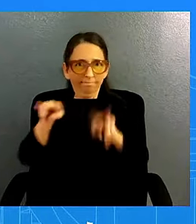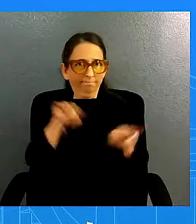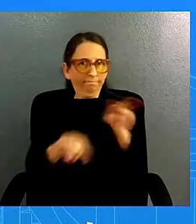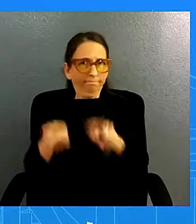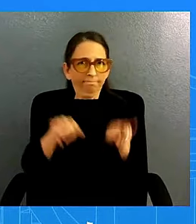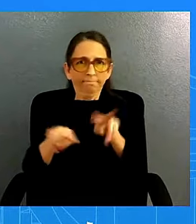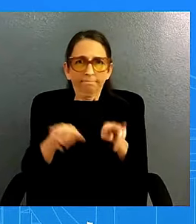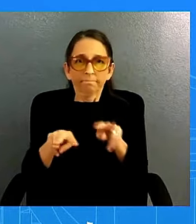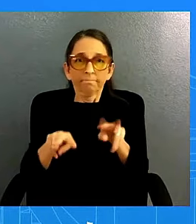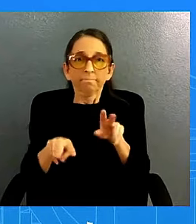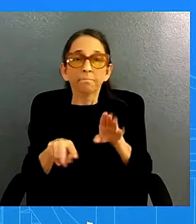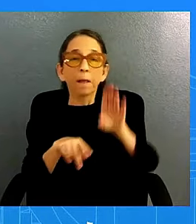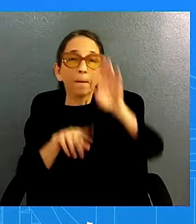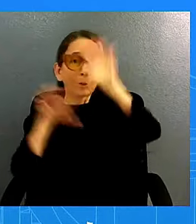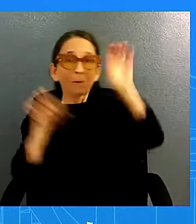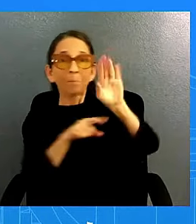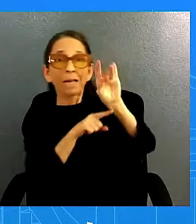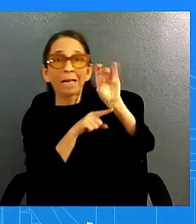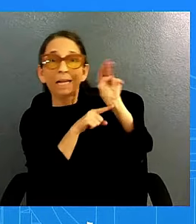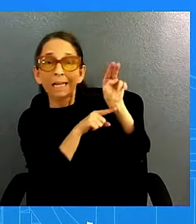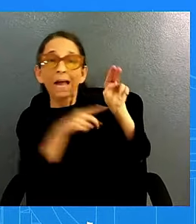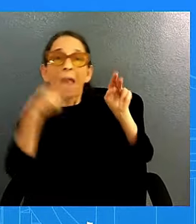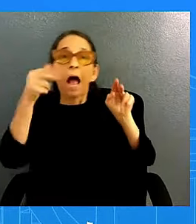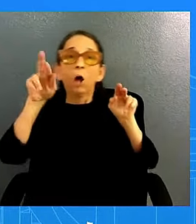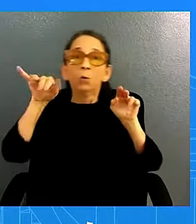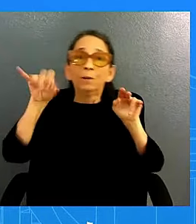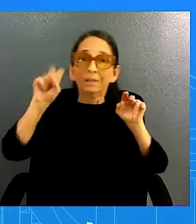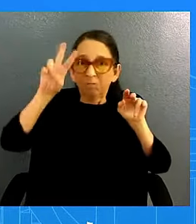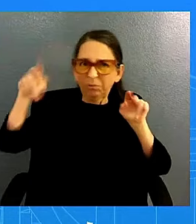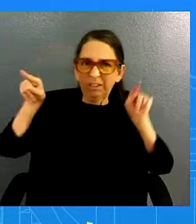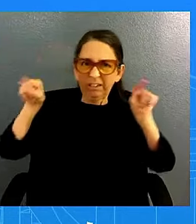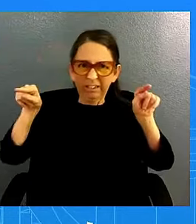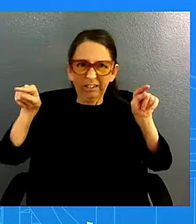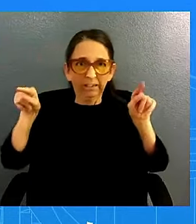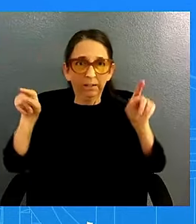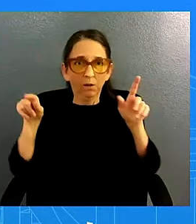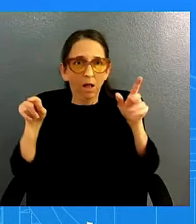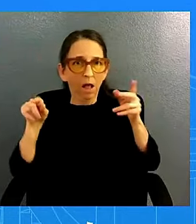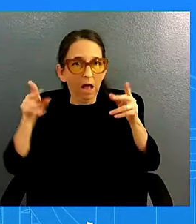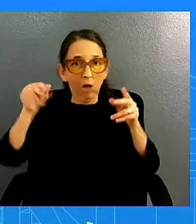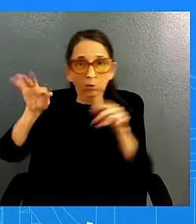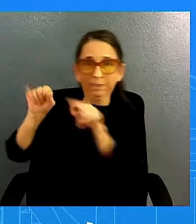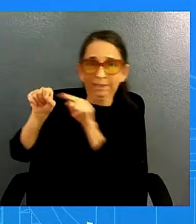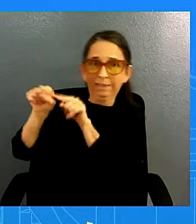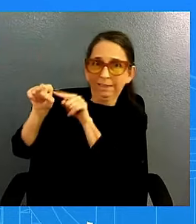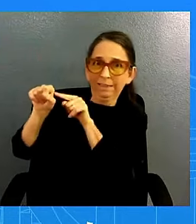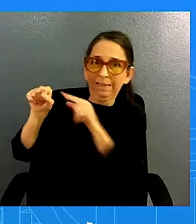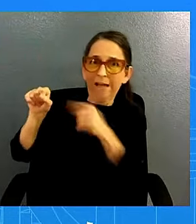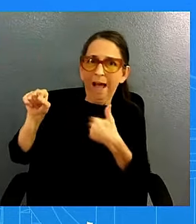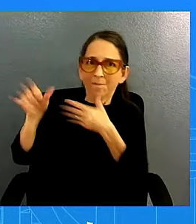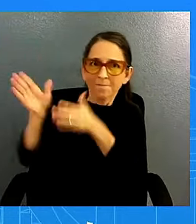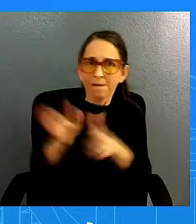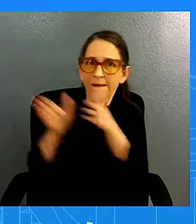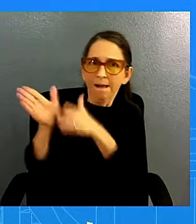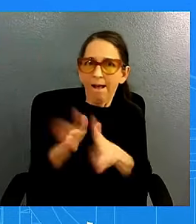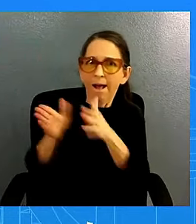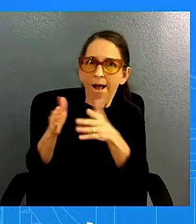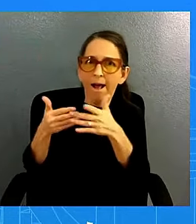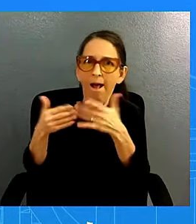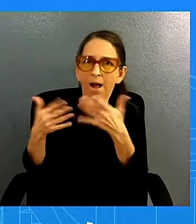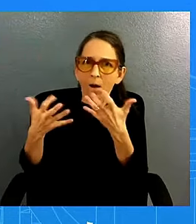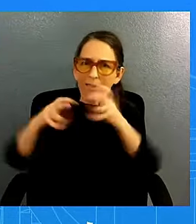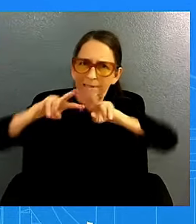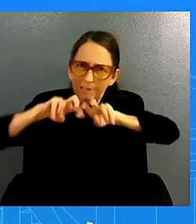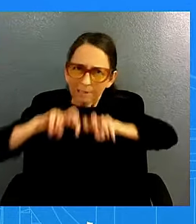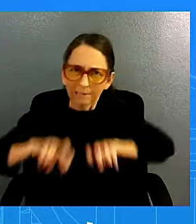administration because vice president harris has ambitious plans is to deal with the structural problem we have a 15 year in the